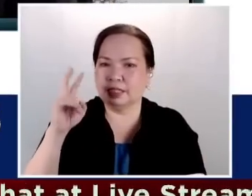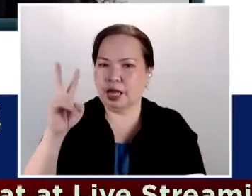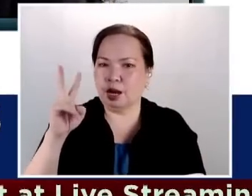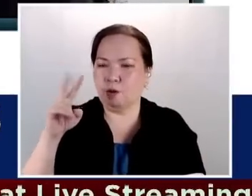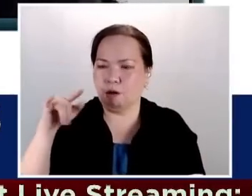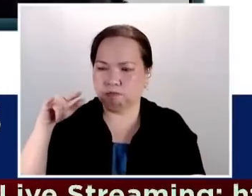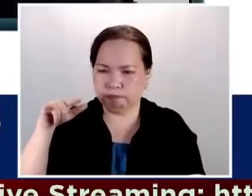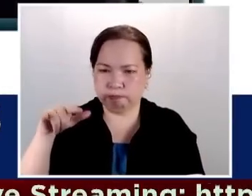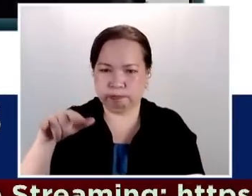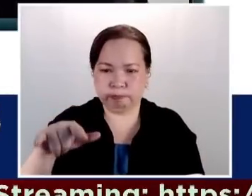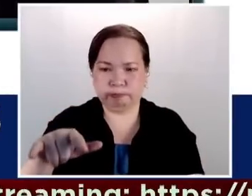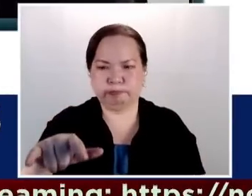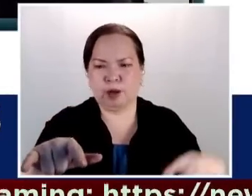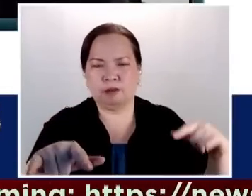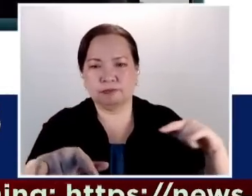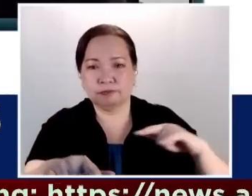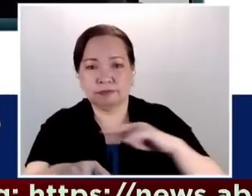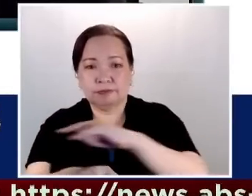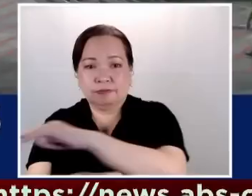intersects each other.